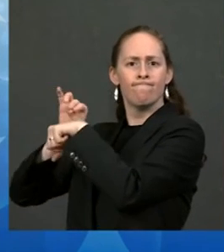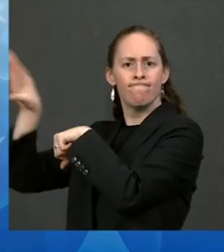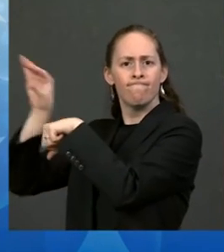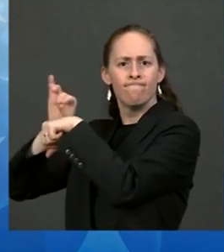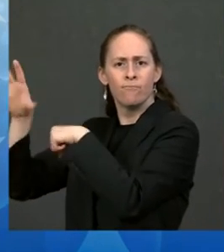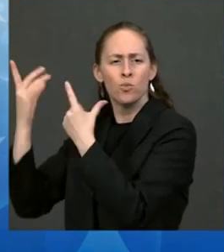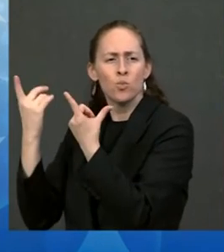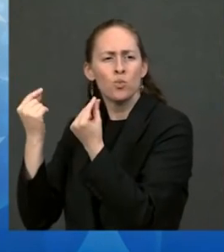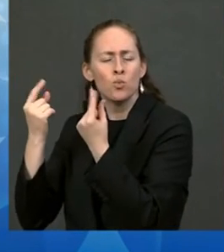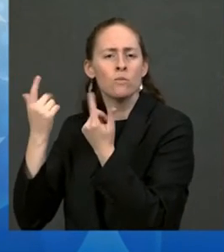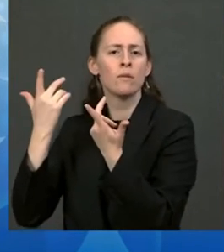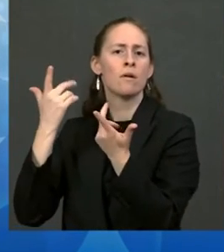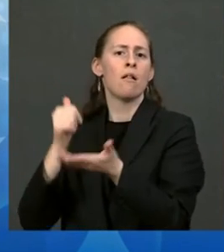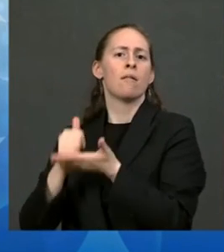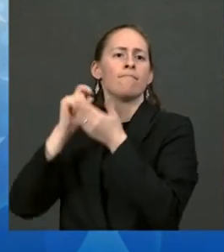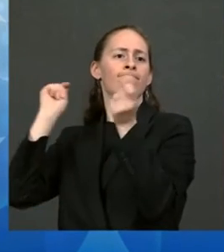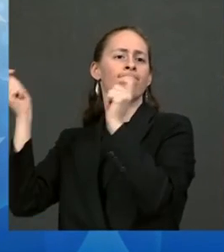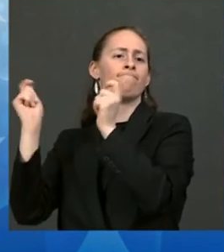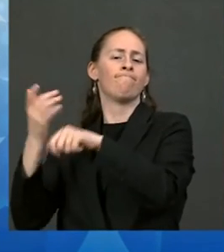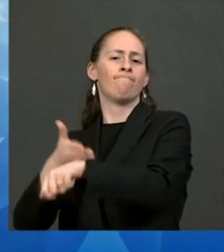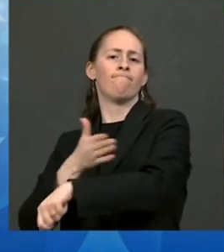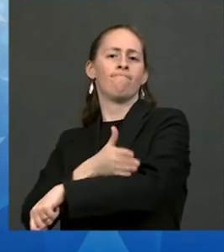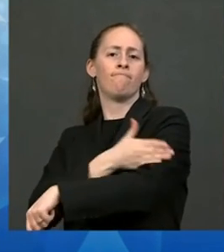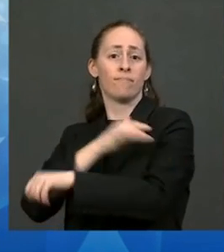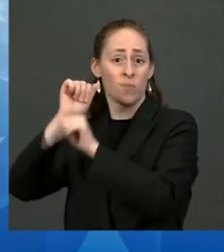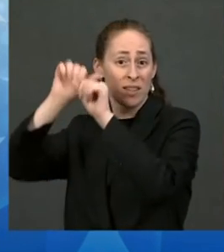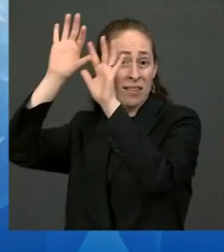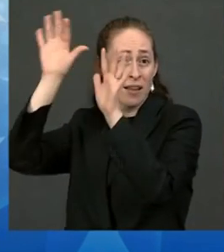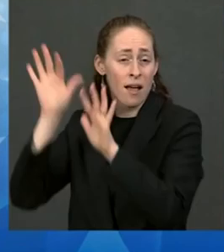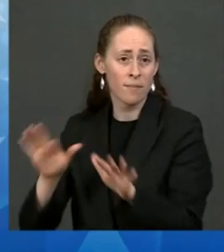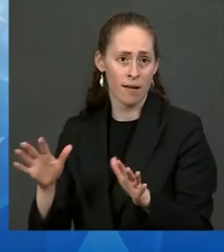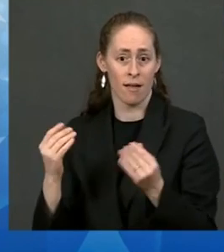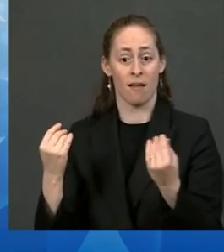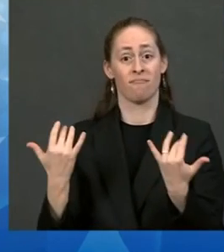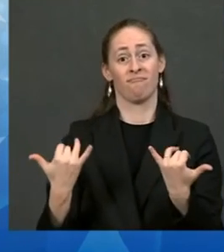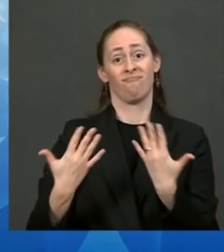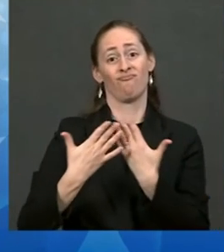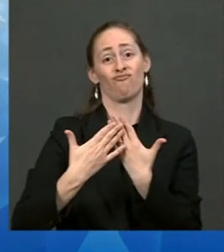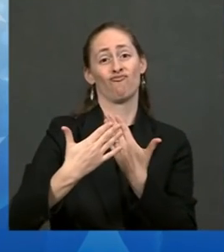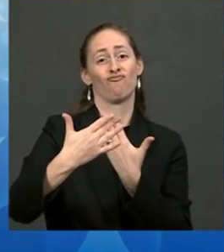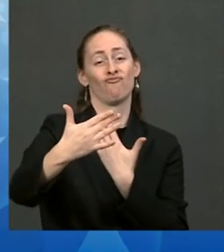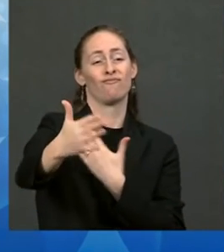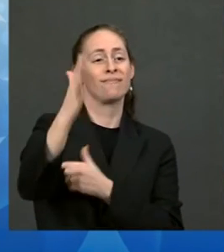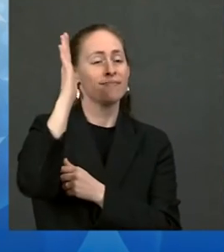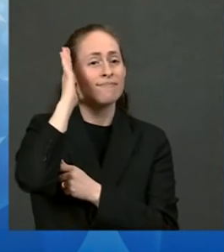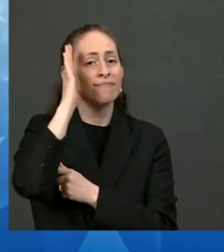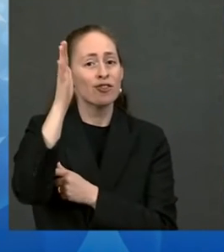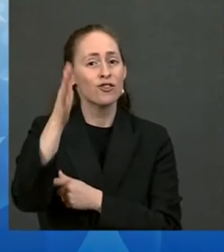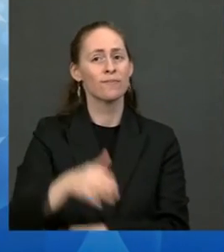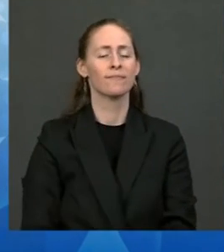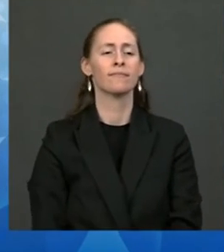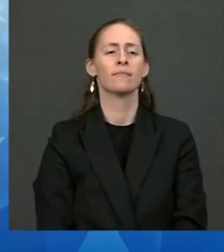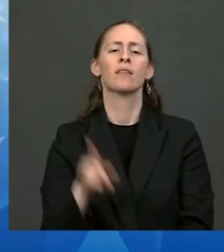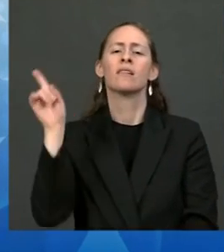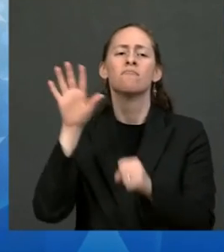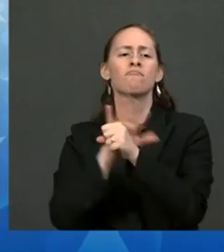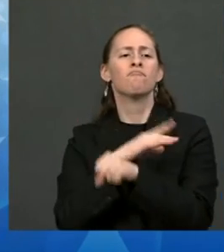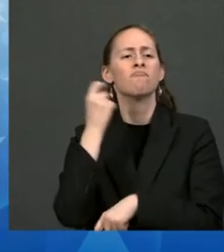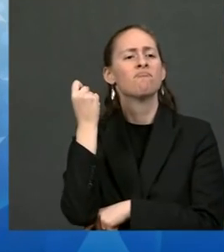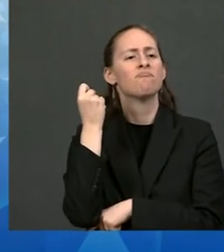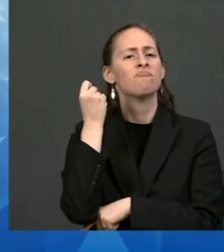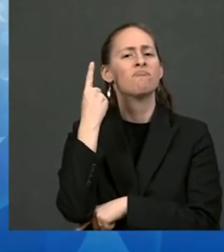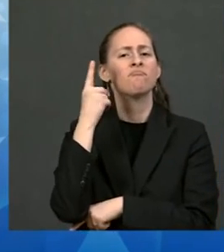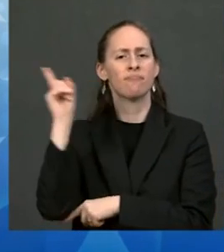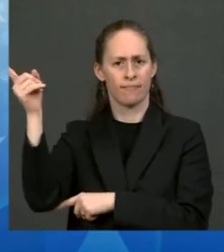years, but across generations. This administration understands that tribal leaders know